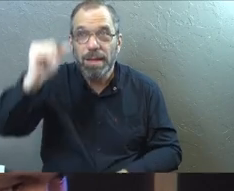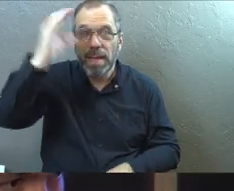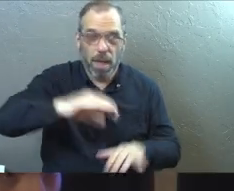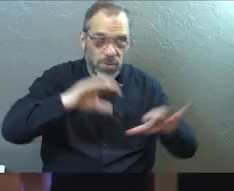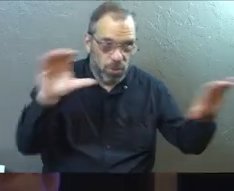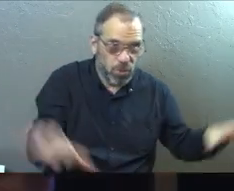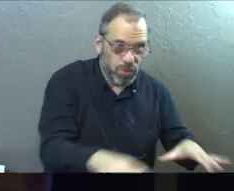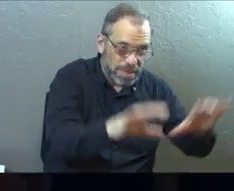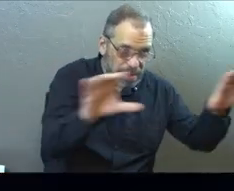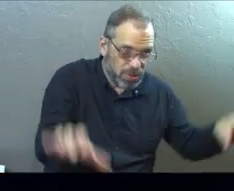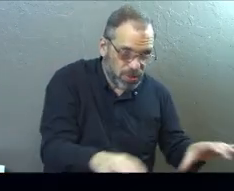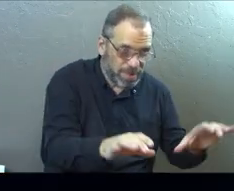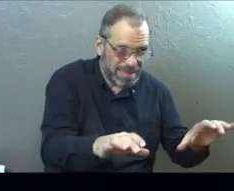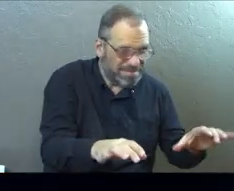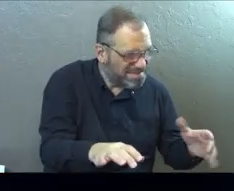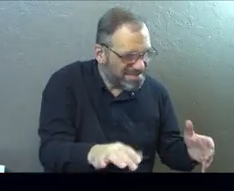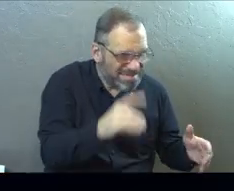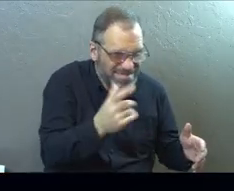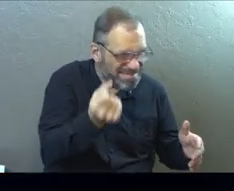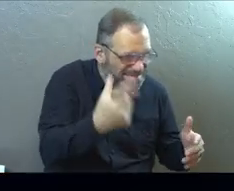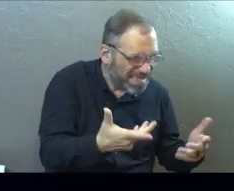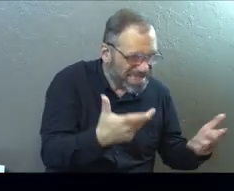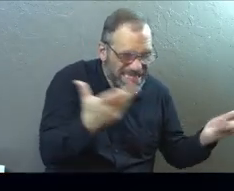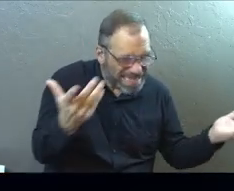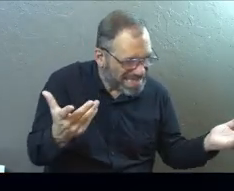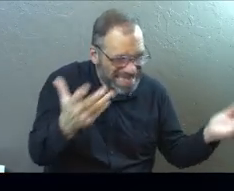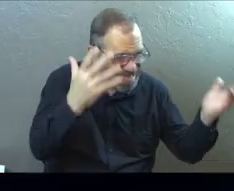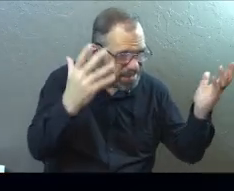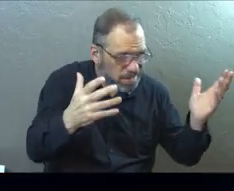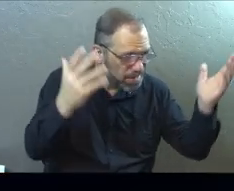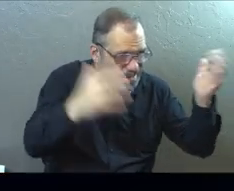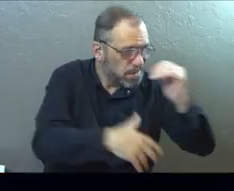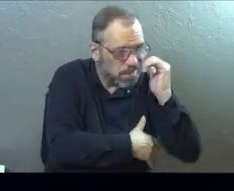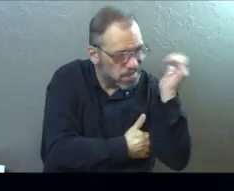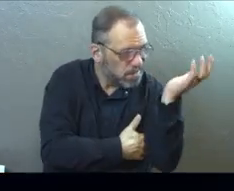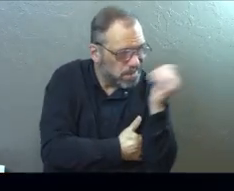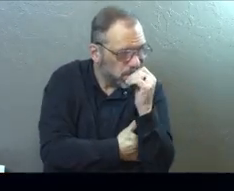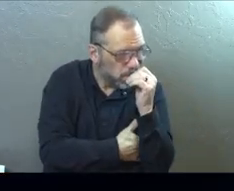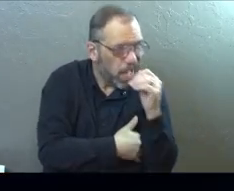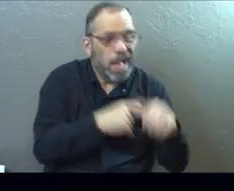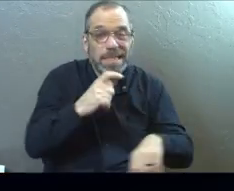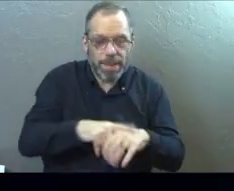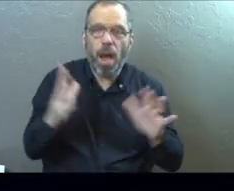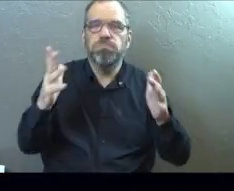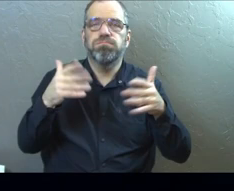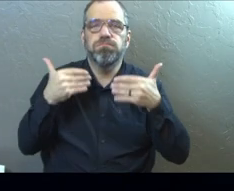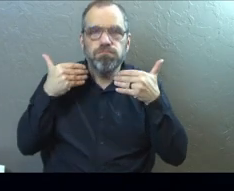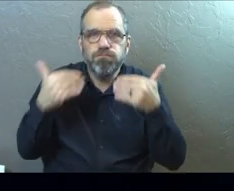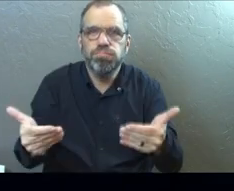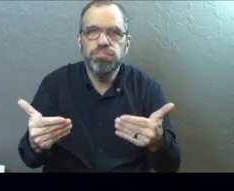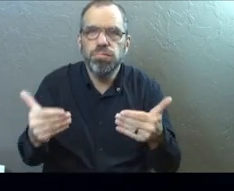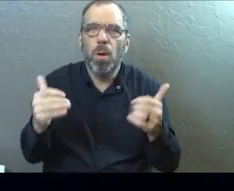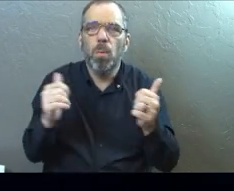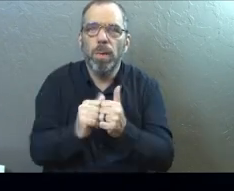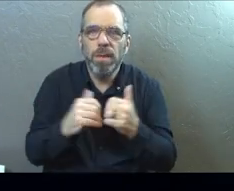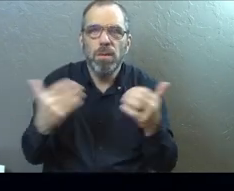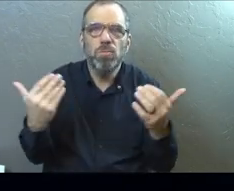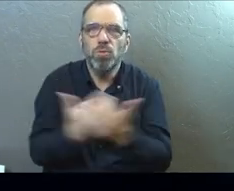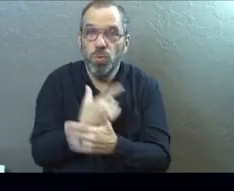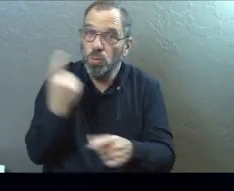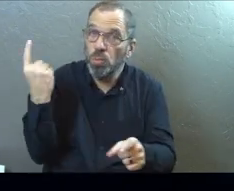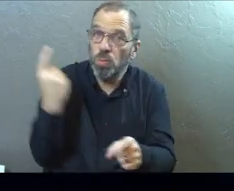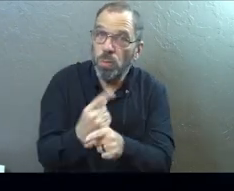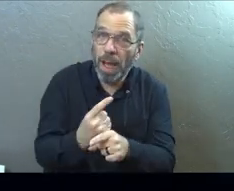God is doing something here that I might not fully get or see or know why he does it this way and then there's a time to walk and to move forward into something else.